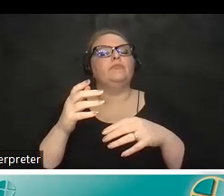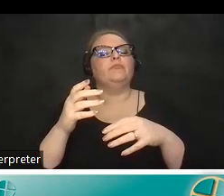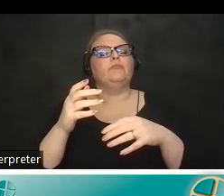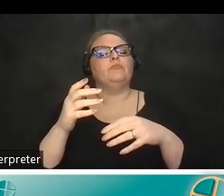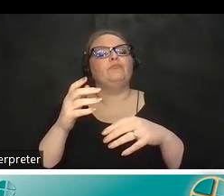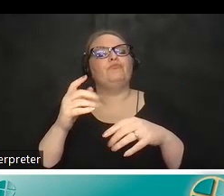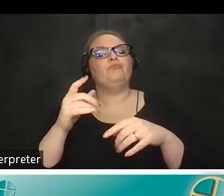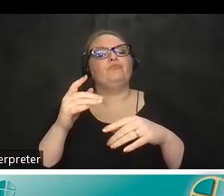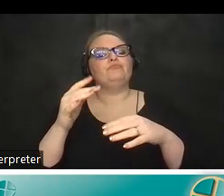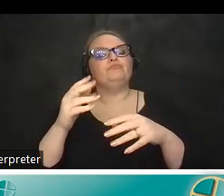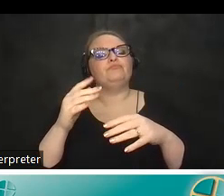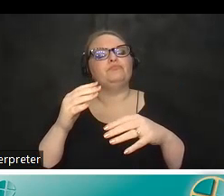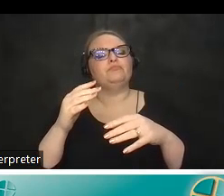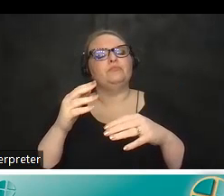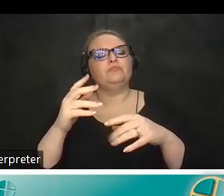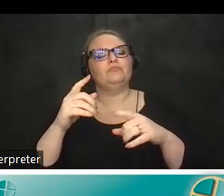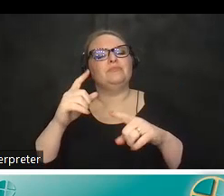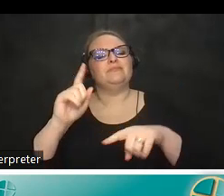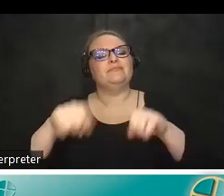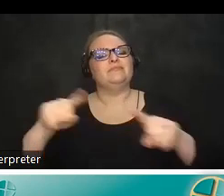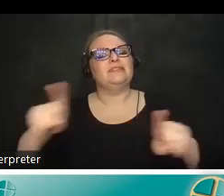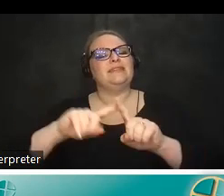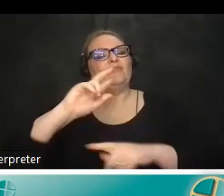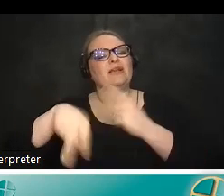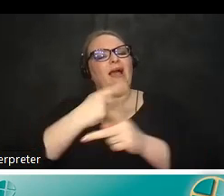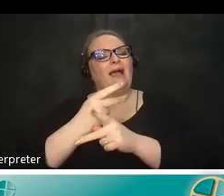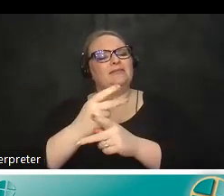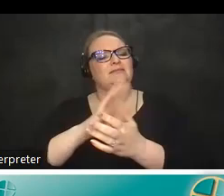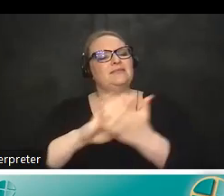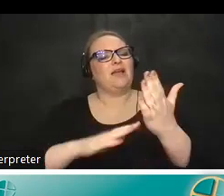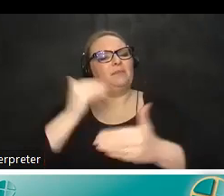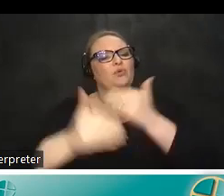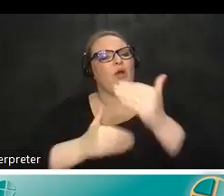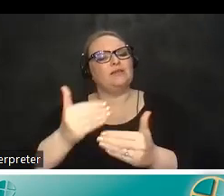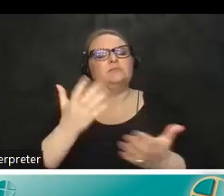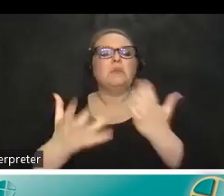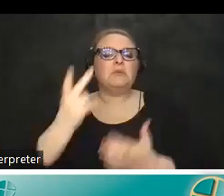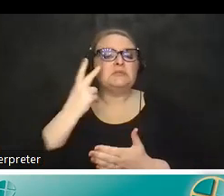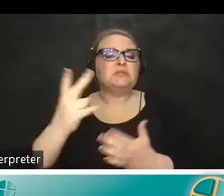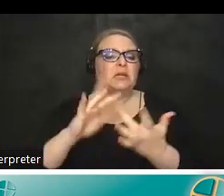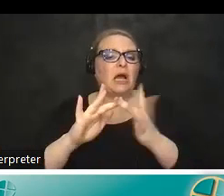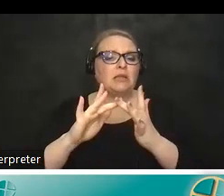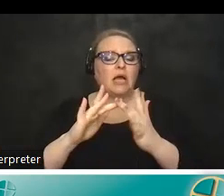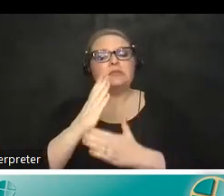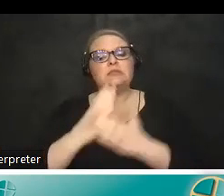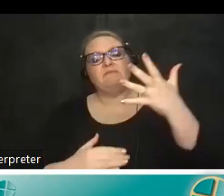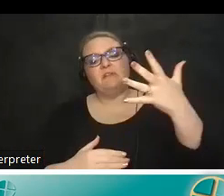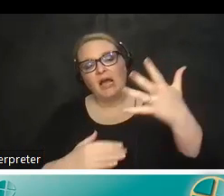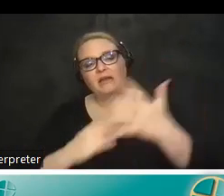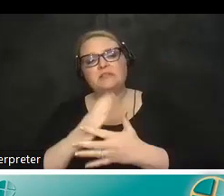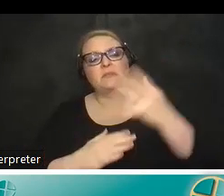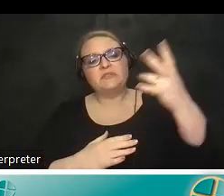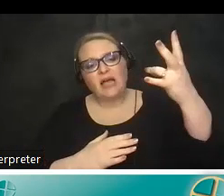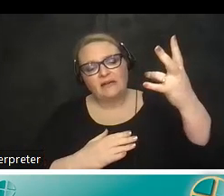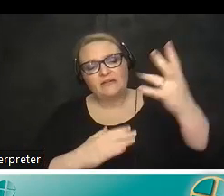different um versions of the design process that you might find online some of them have five some of them have up to seven